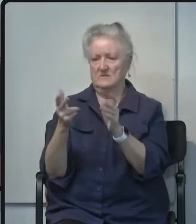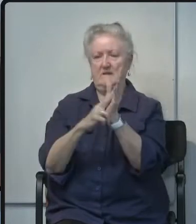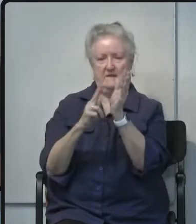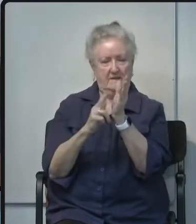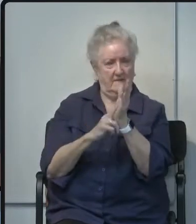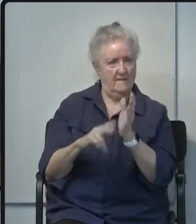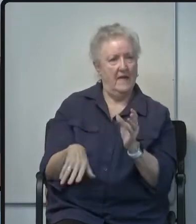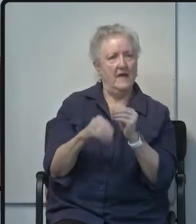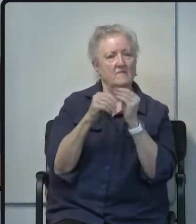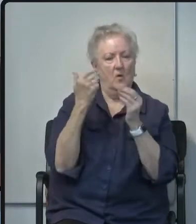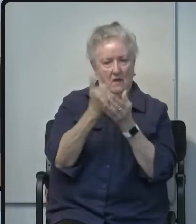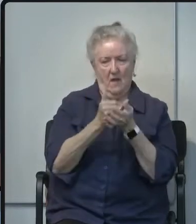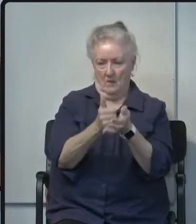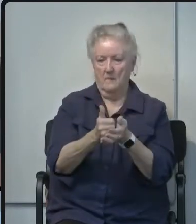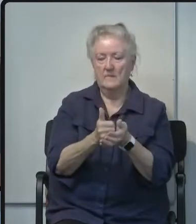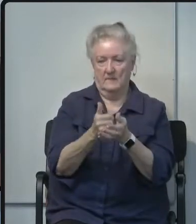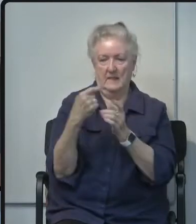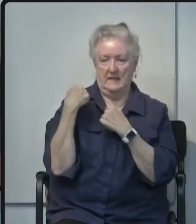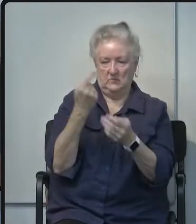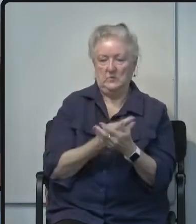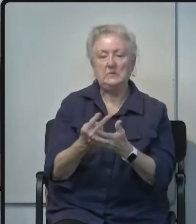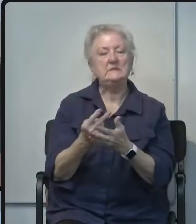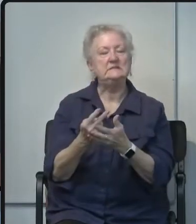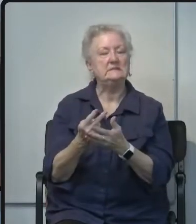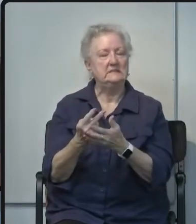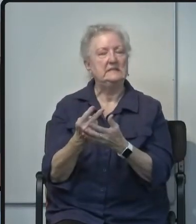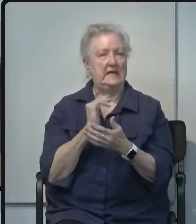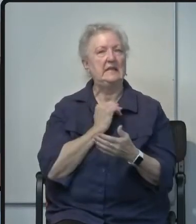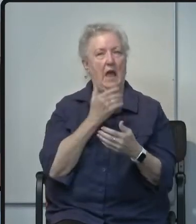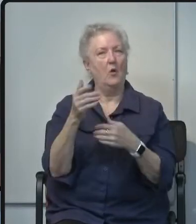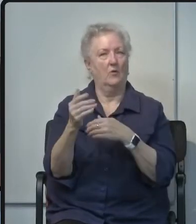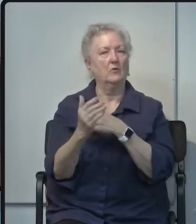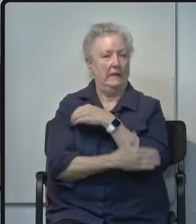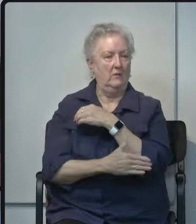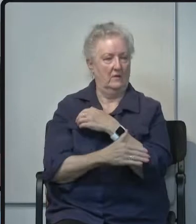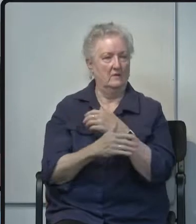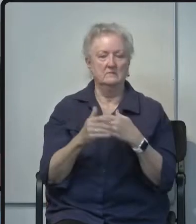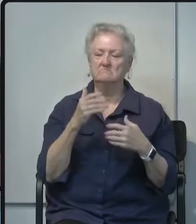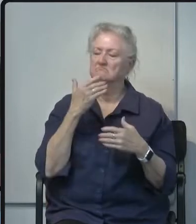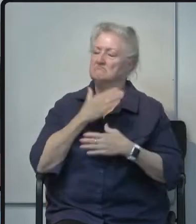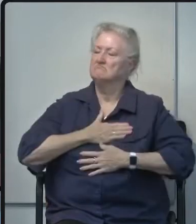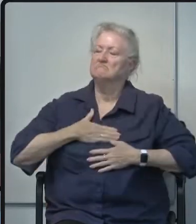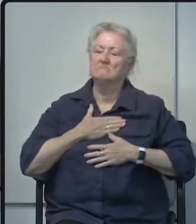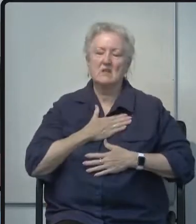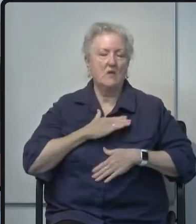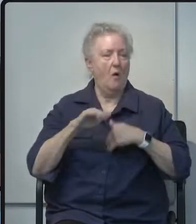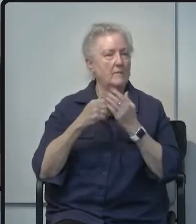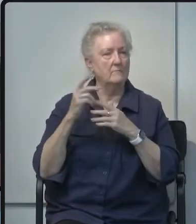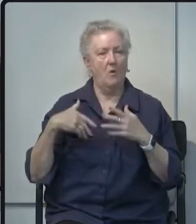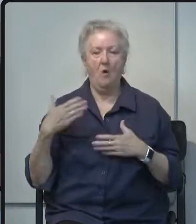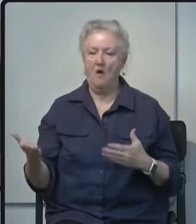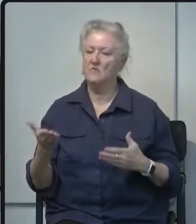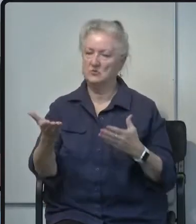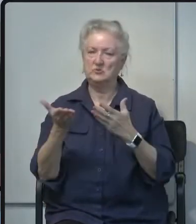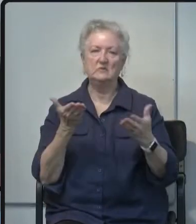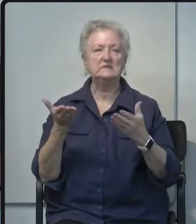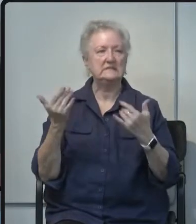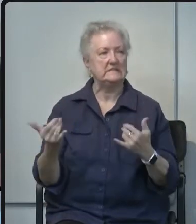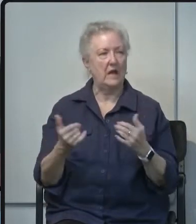weeks just alone here in our county and we are grateful to everybody who offers their service at this time